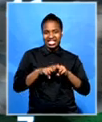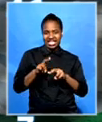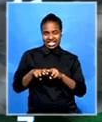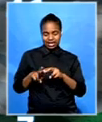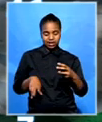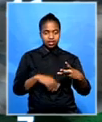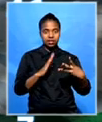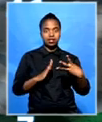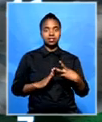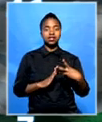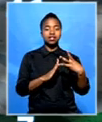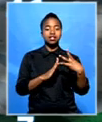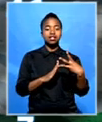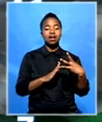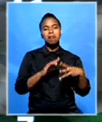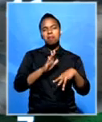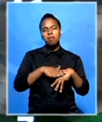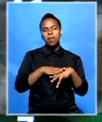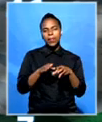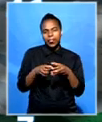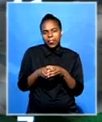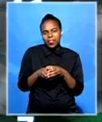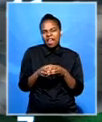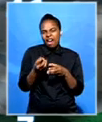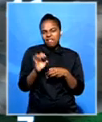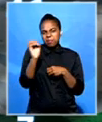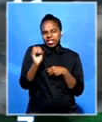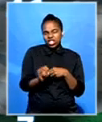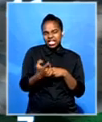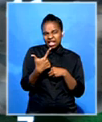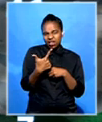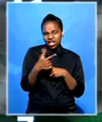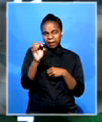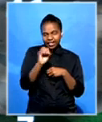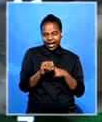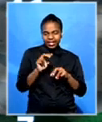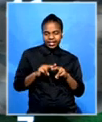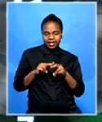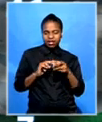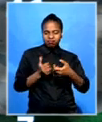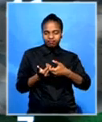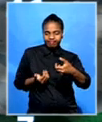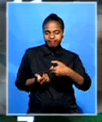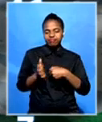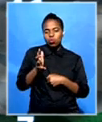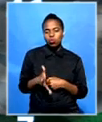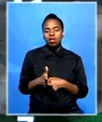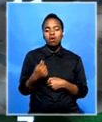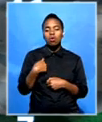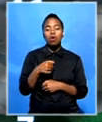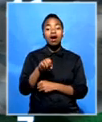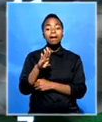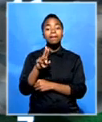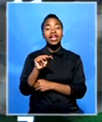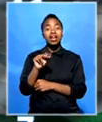12 seats. Other small parties will make up the remaining 7% in the coalition. The outgoing Obasutu